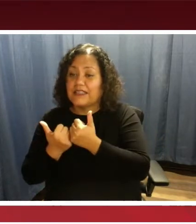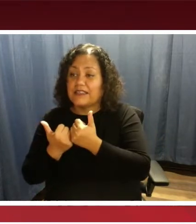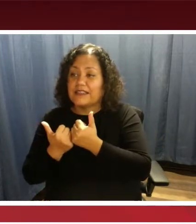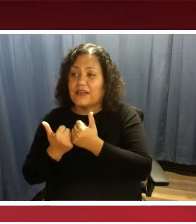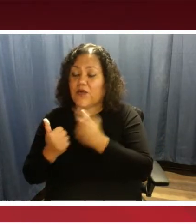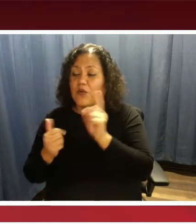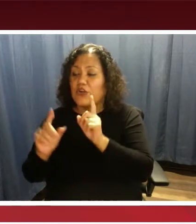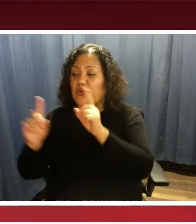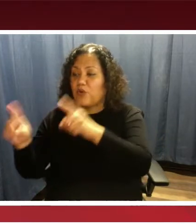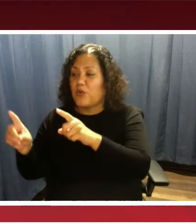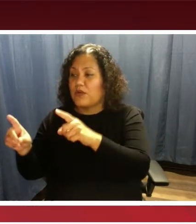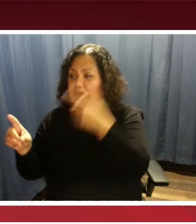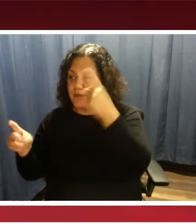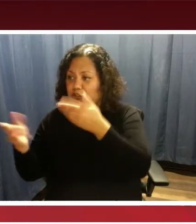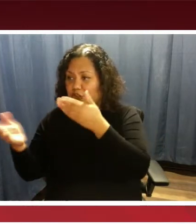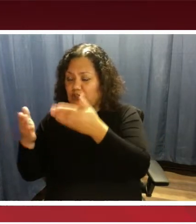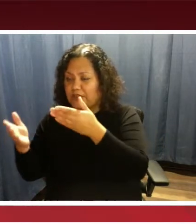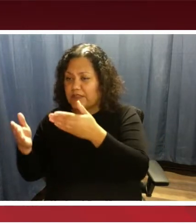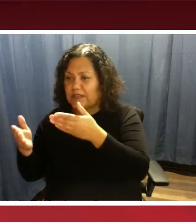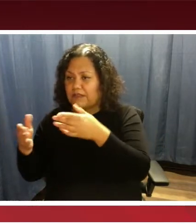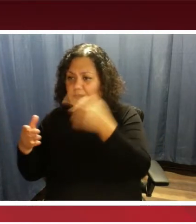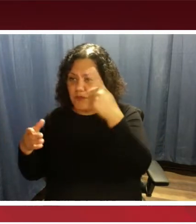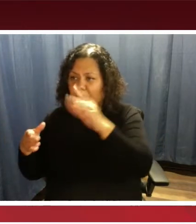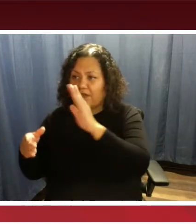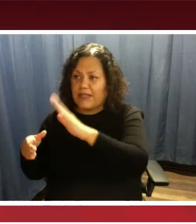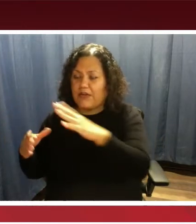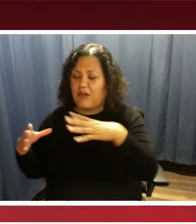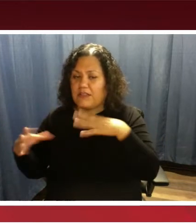on closures. Next slide, please.